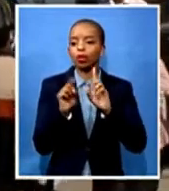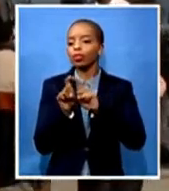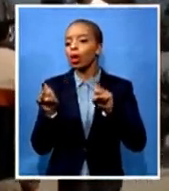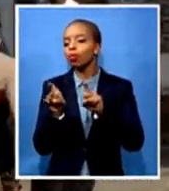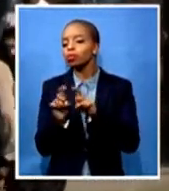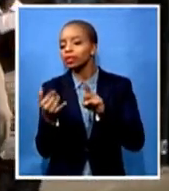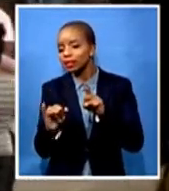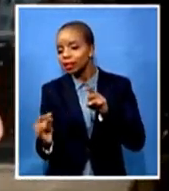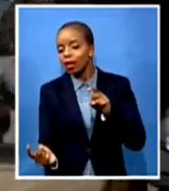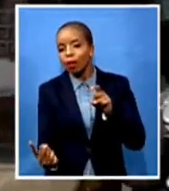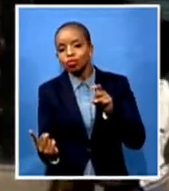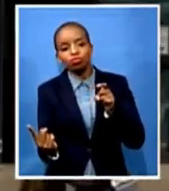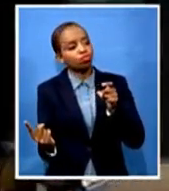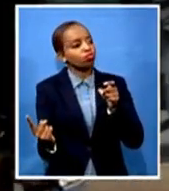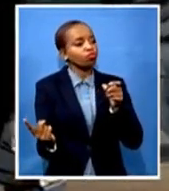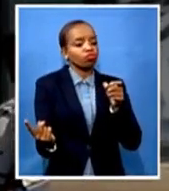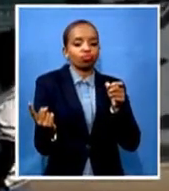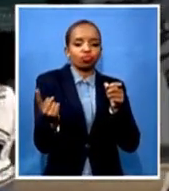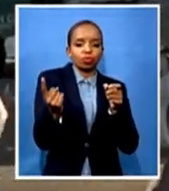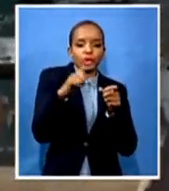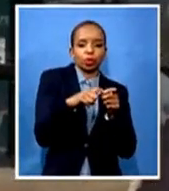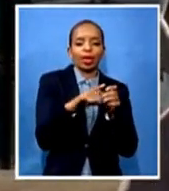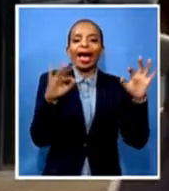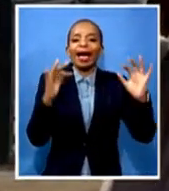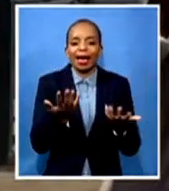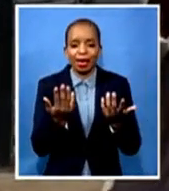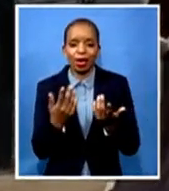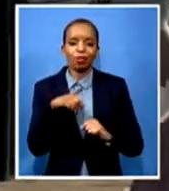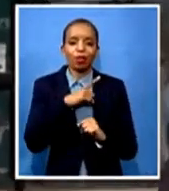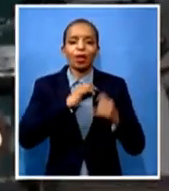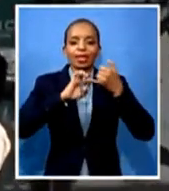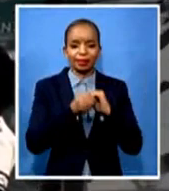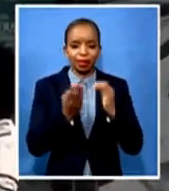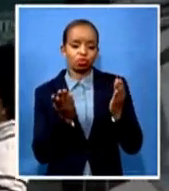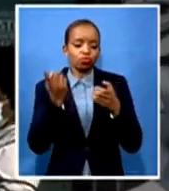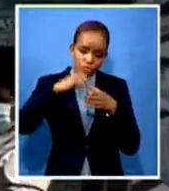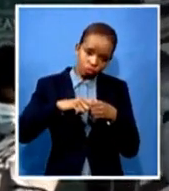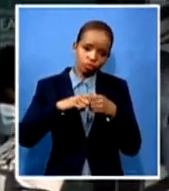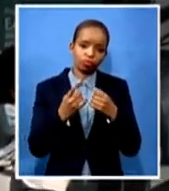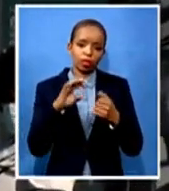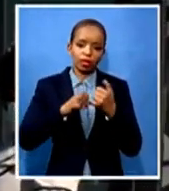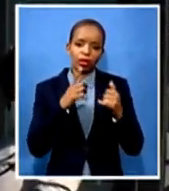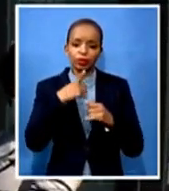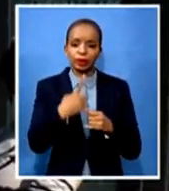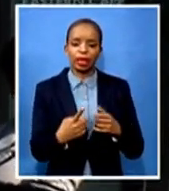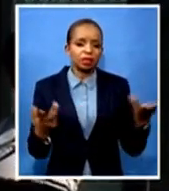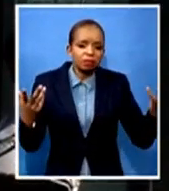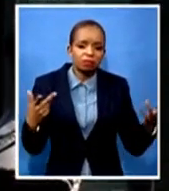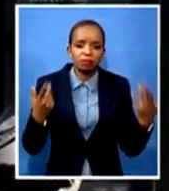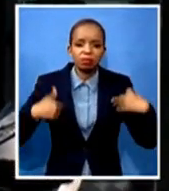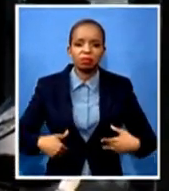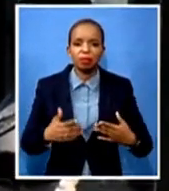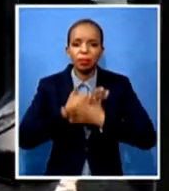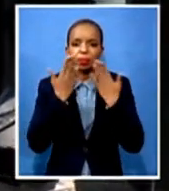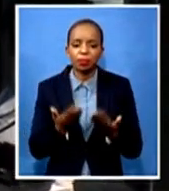those doors, trying to gain entrance, those who are saying that we do not have enough facilities at our schools, we do not have